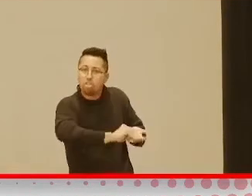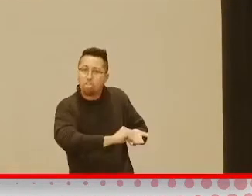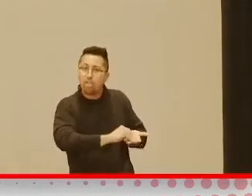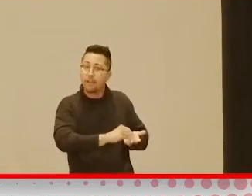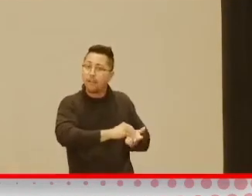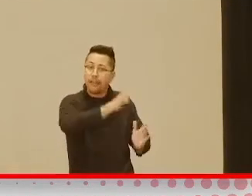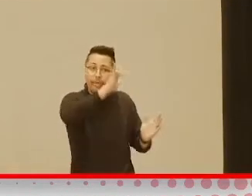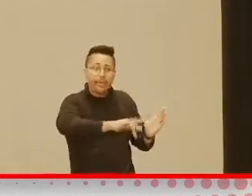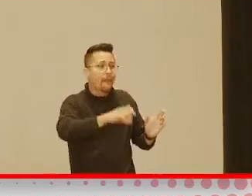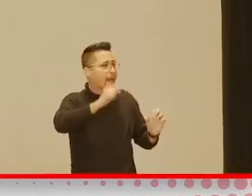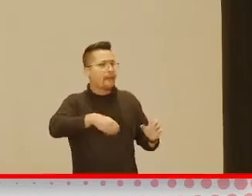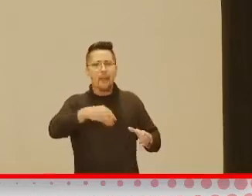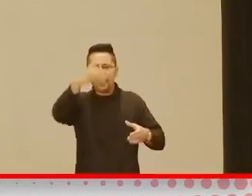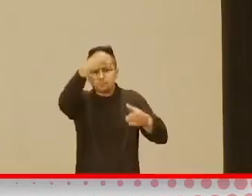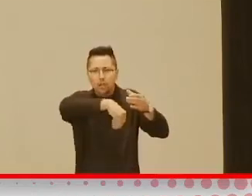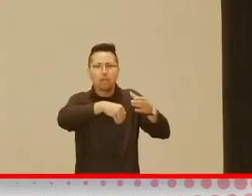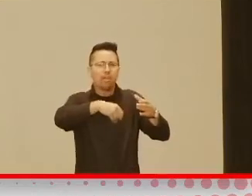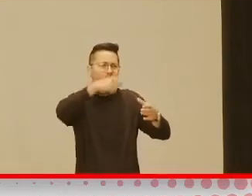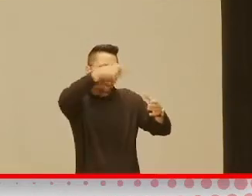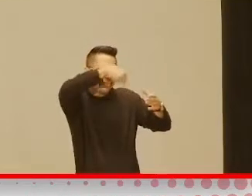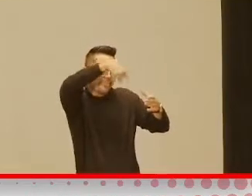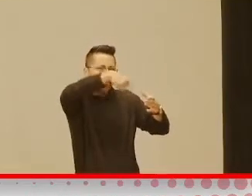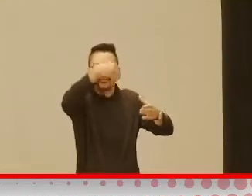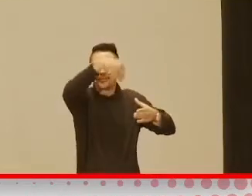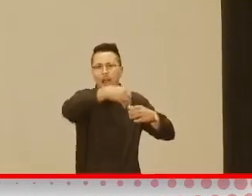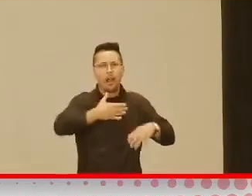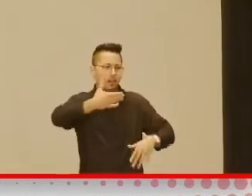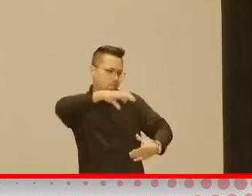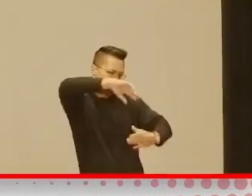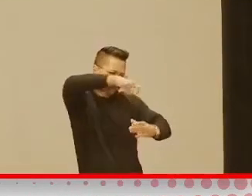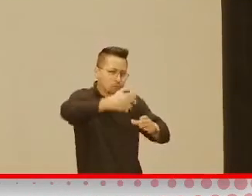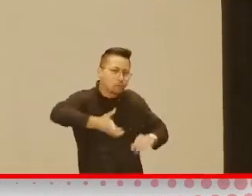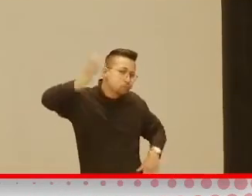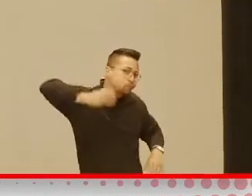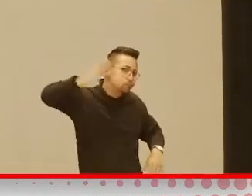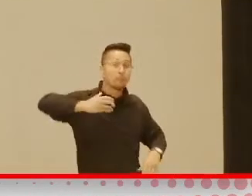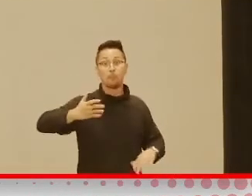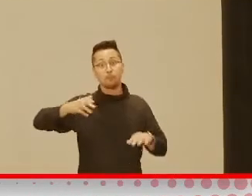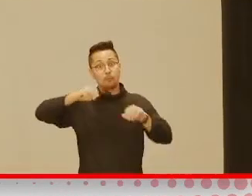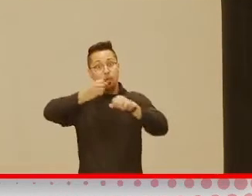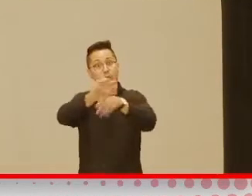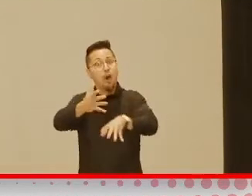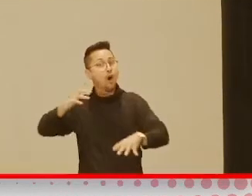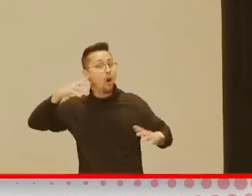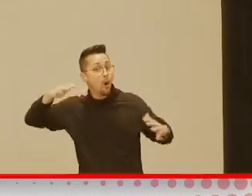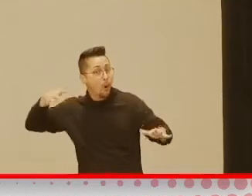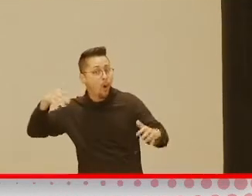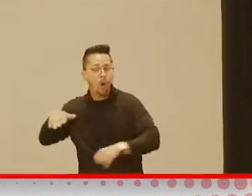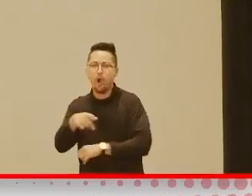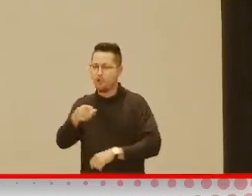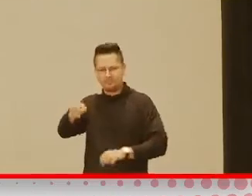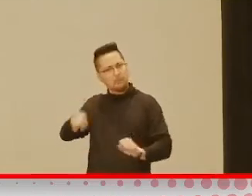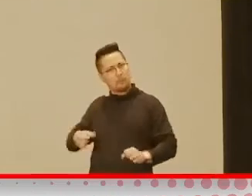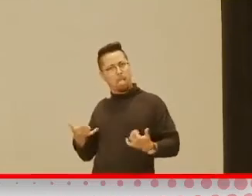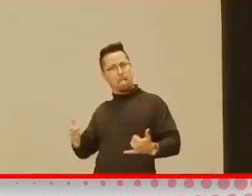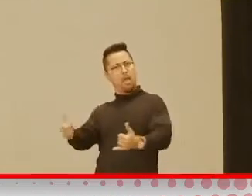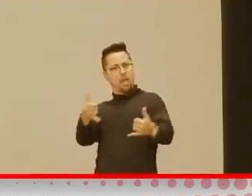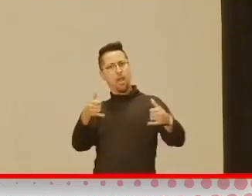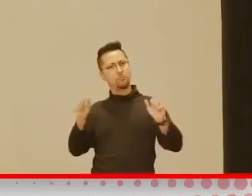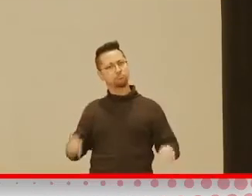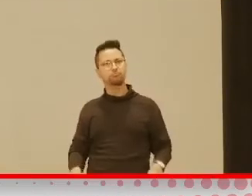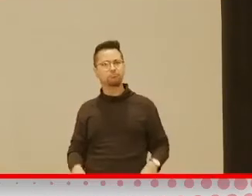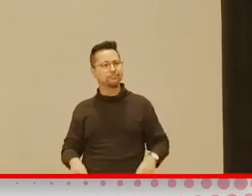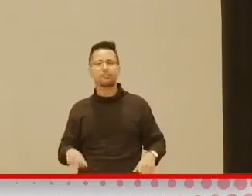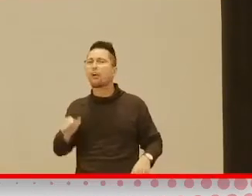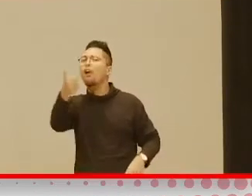little shakers, little sound noises, you know, for them to play with. So, it's another